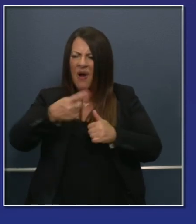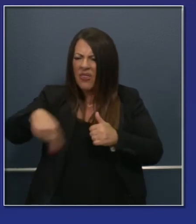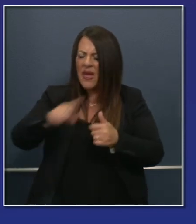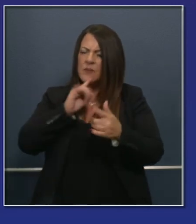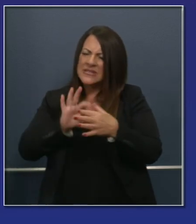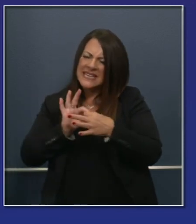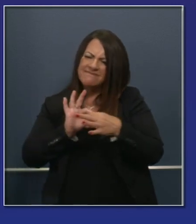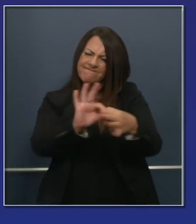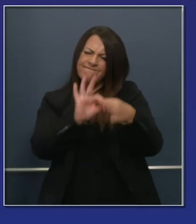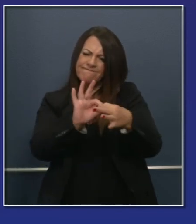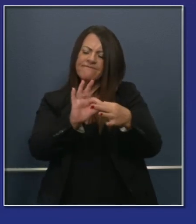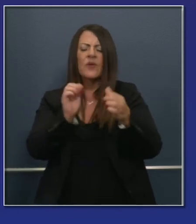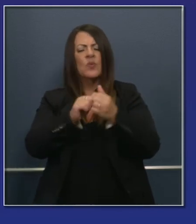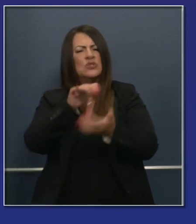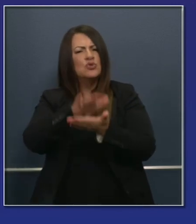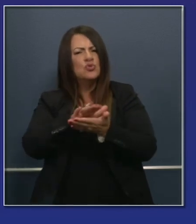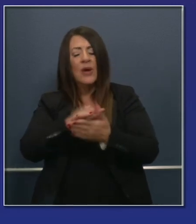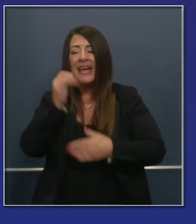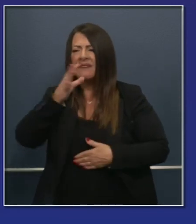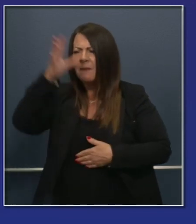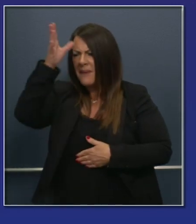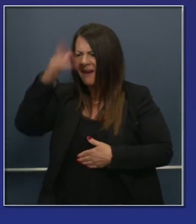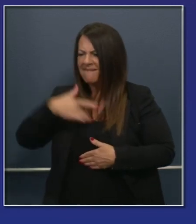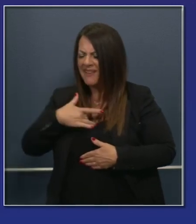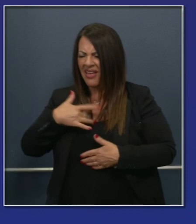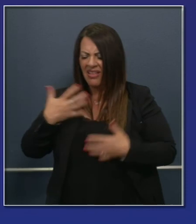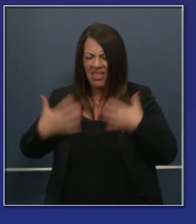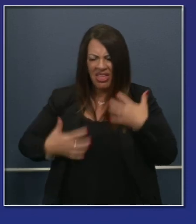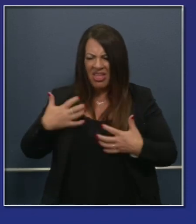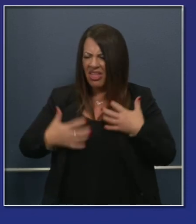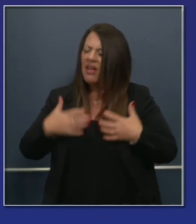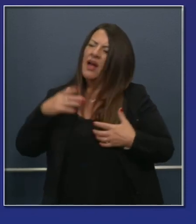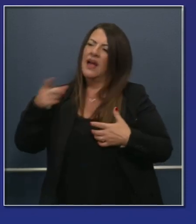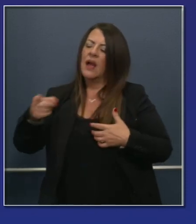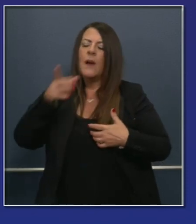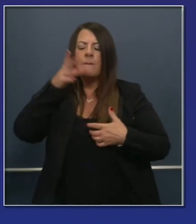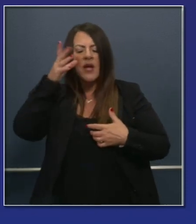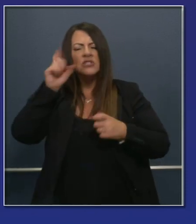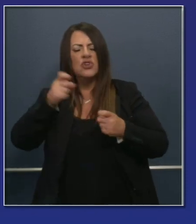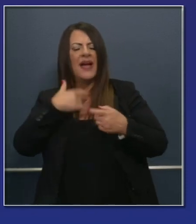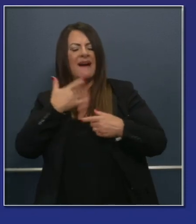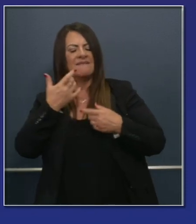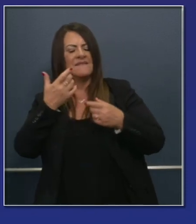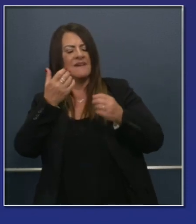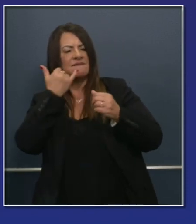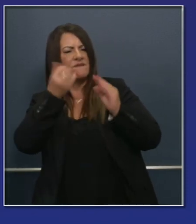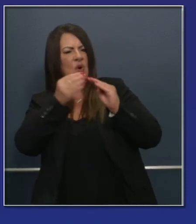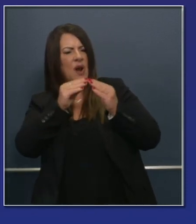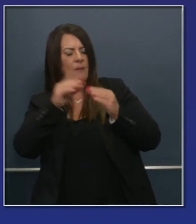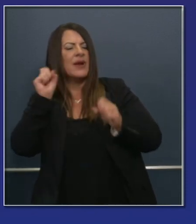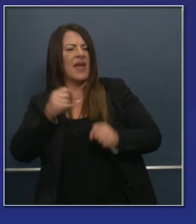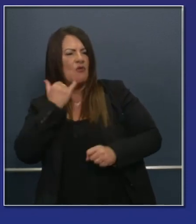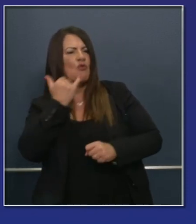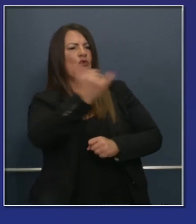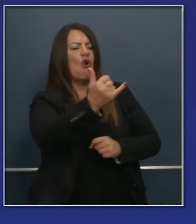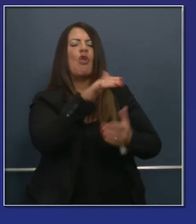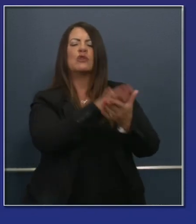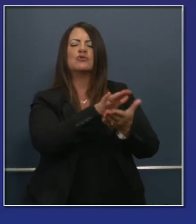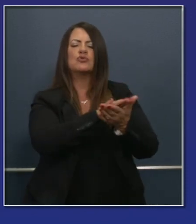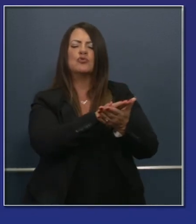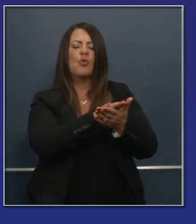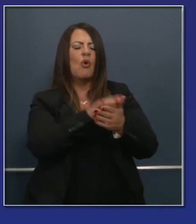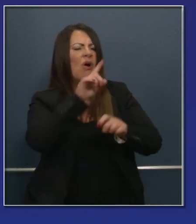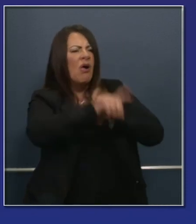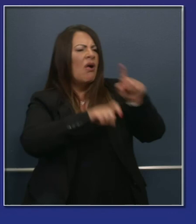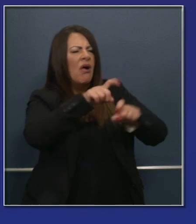to have a hotline where parents can call if they need help. Don't ask them to email. We want them to have a hotline that they can call. We'll be reaching out to school districts and talk